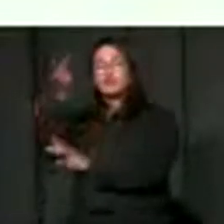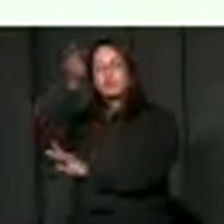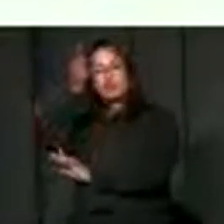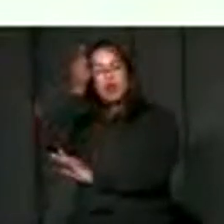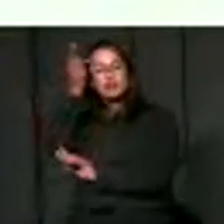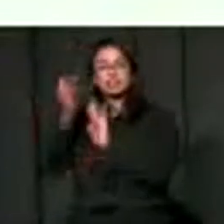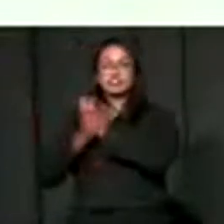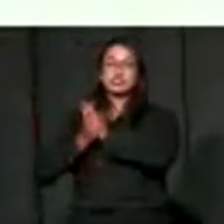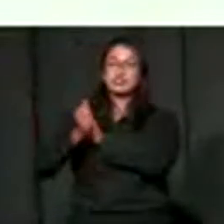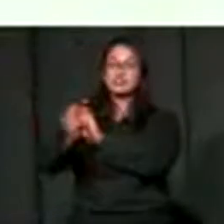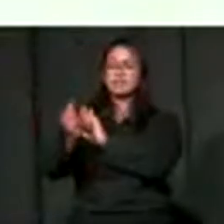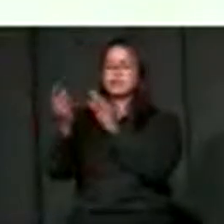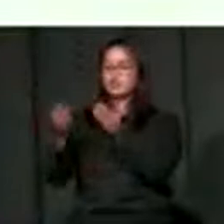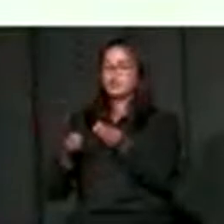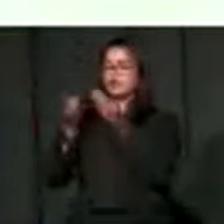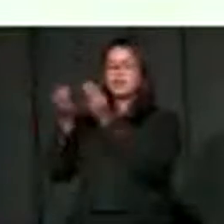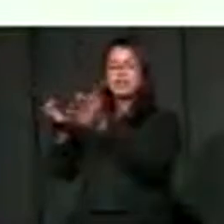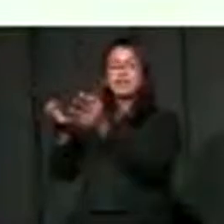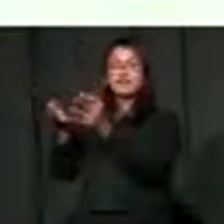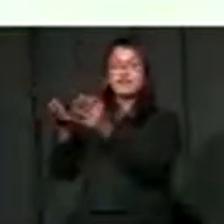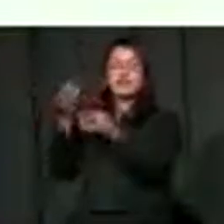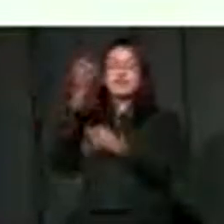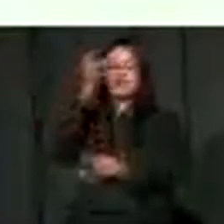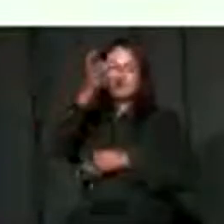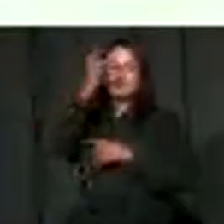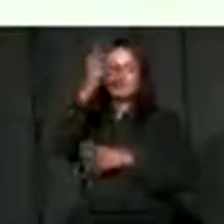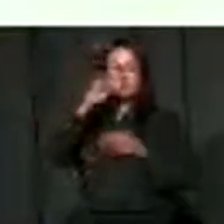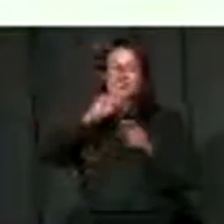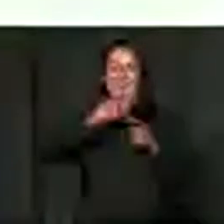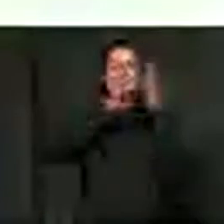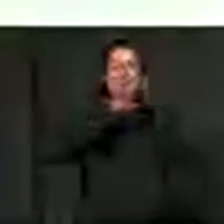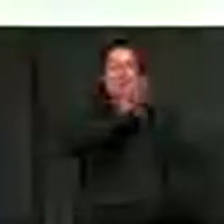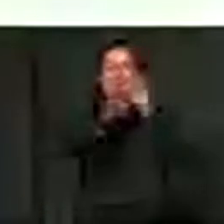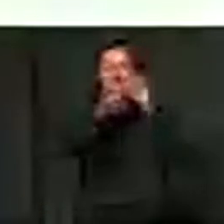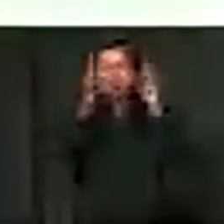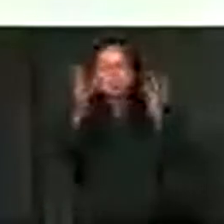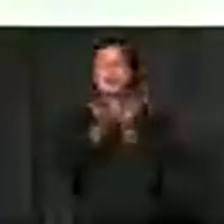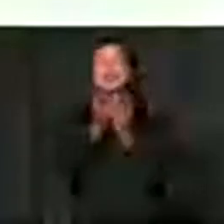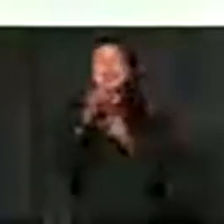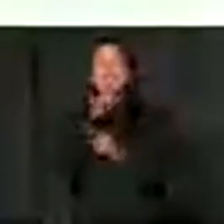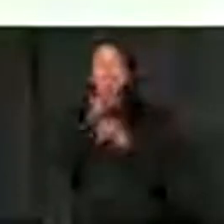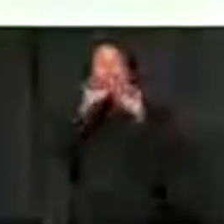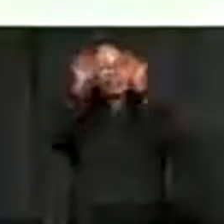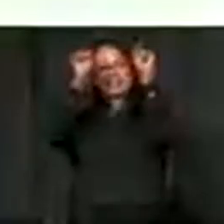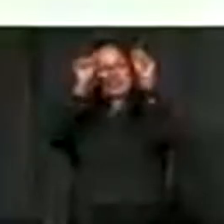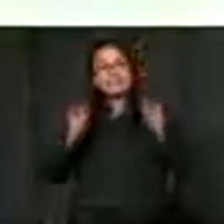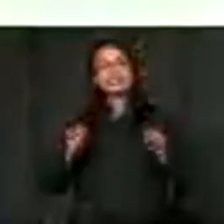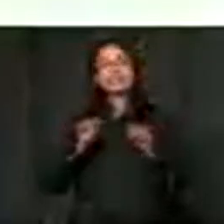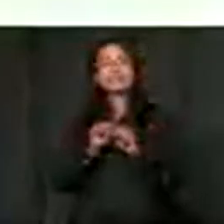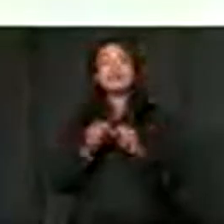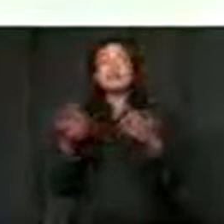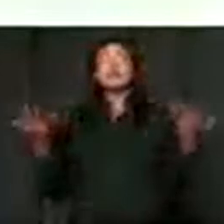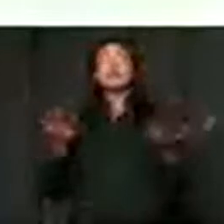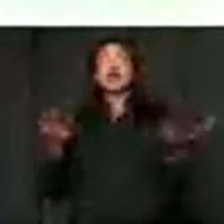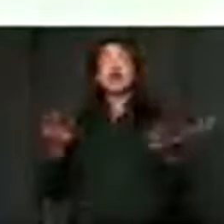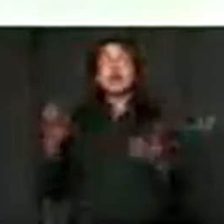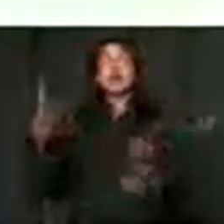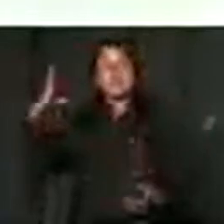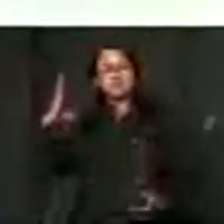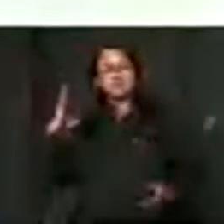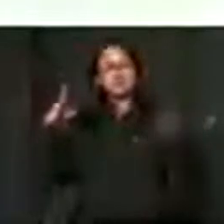deliver the curriculum within the context of a changing world. And as I said, because the system is on the shoulders of teachers.